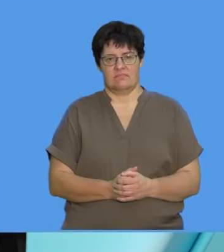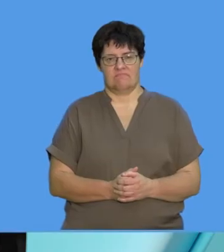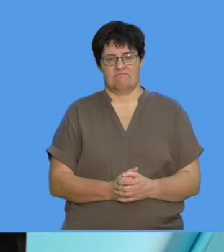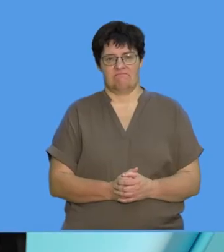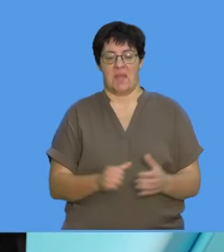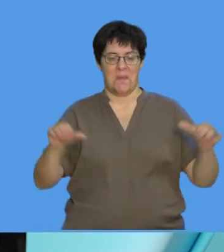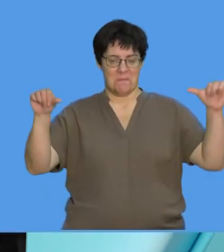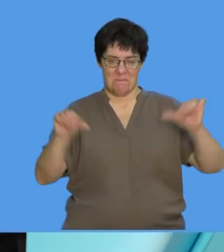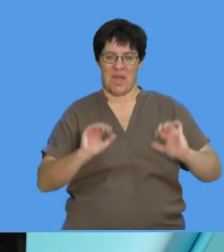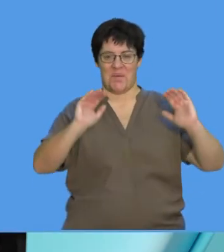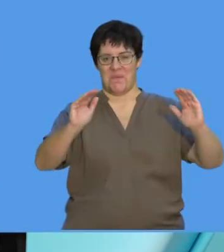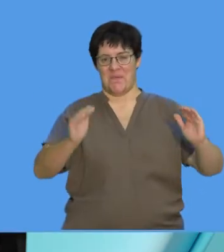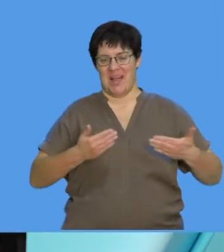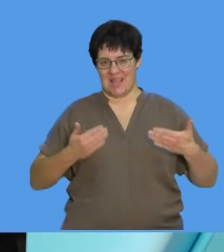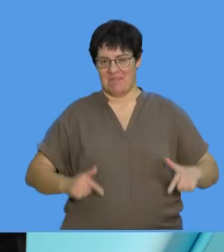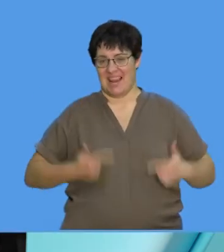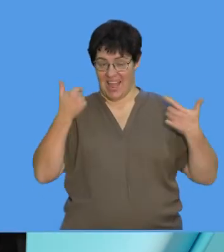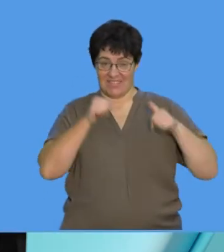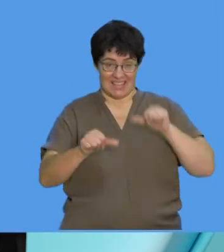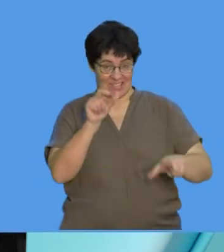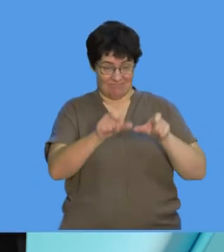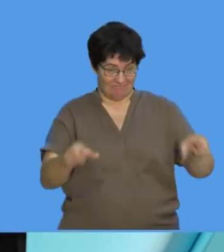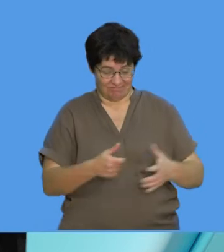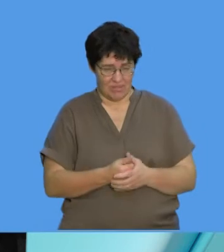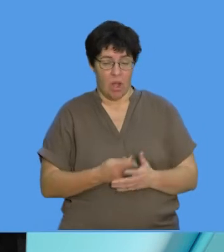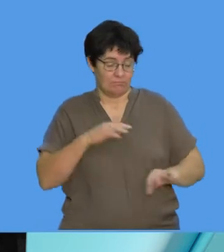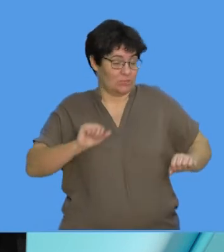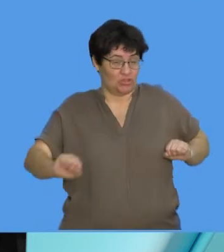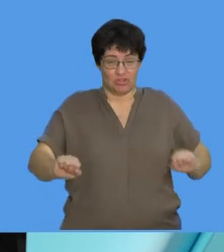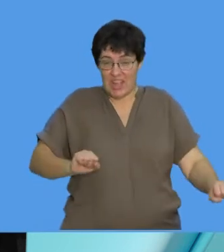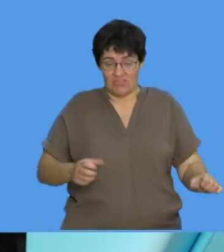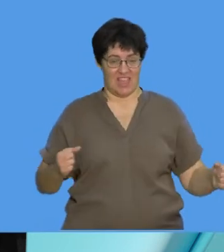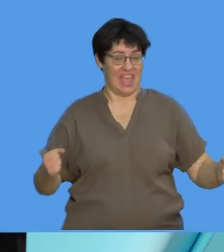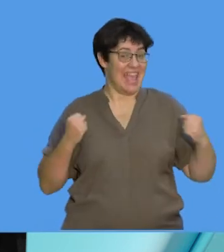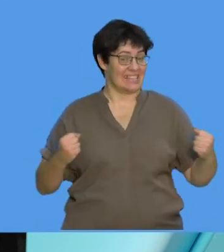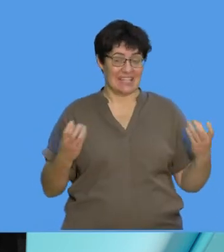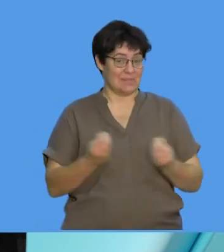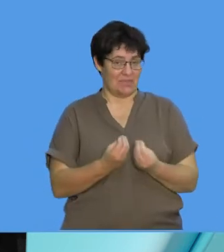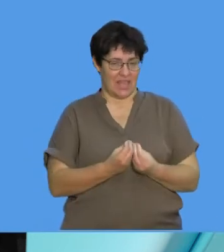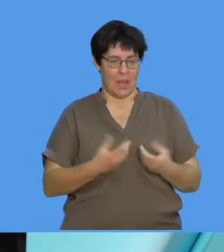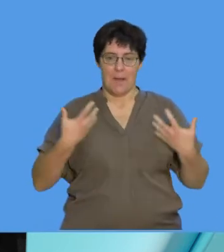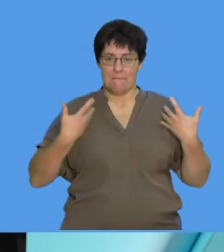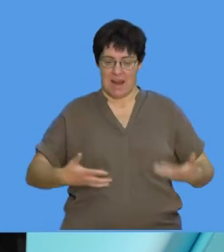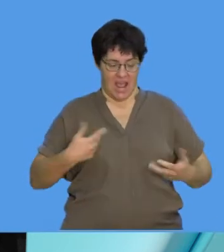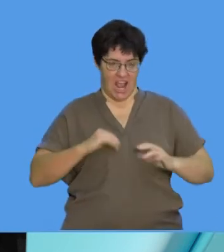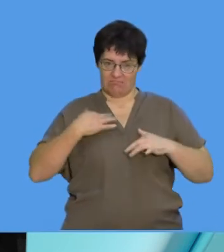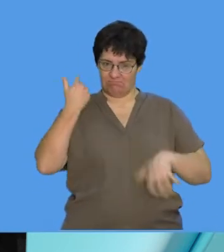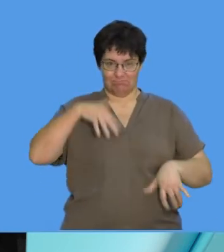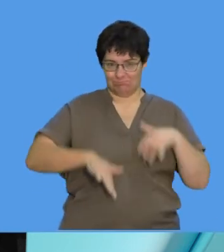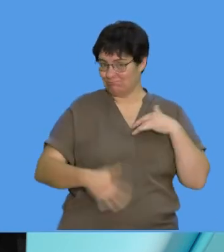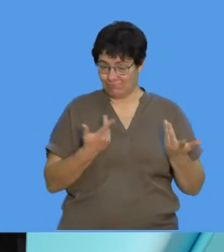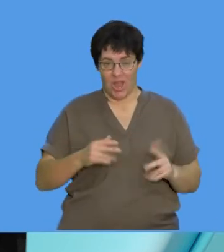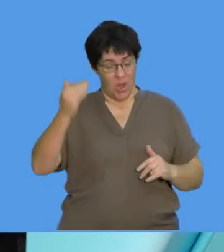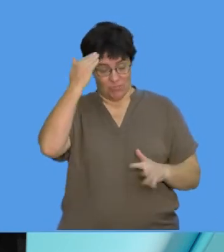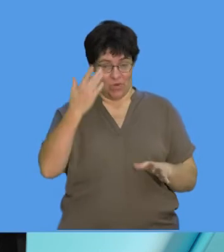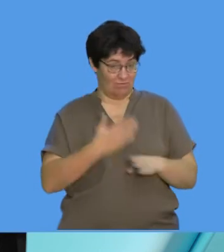Welcome back, Life Sciences. I hope you just took a little bit of a stretch, a little bit of an exercise, got that blood pumping and the brain going,